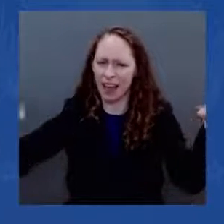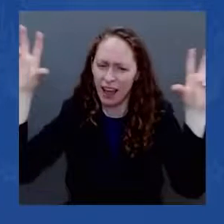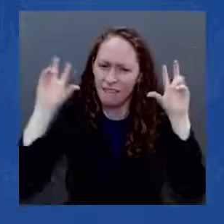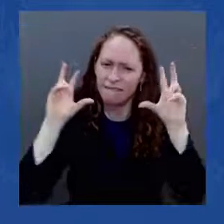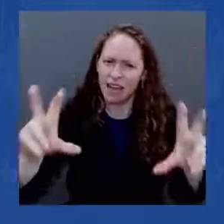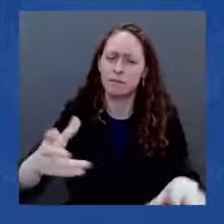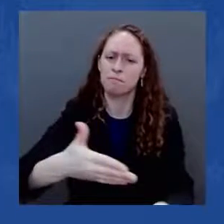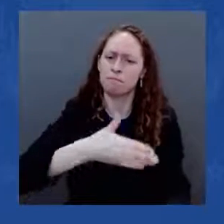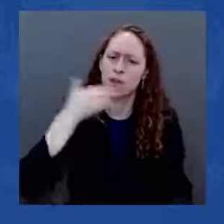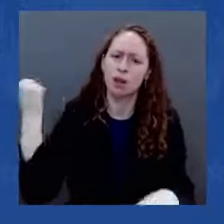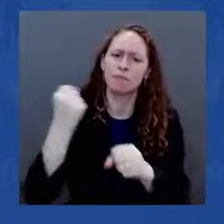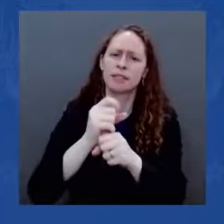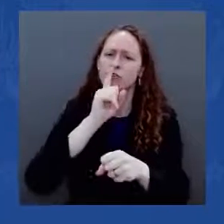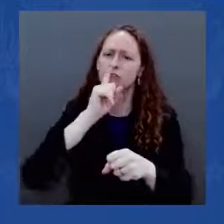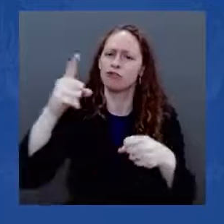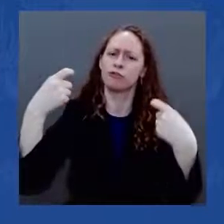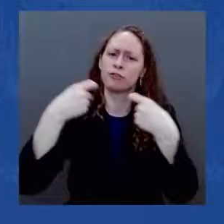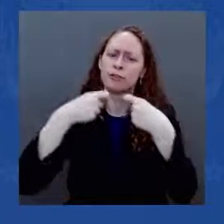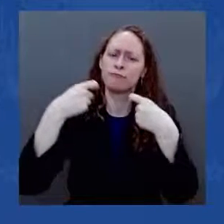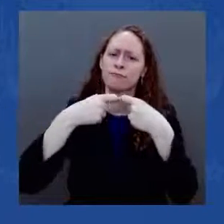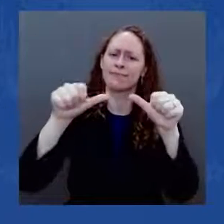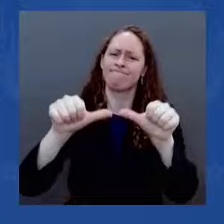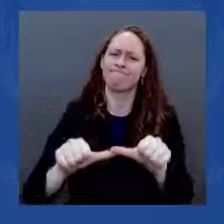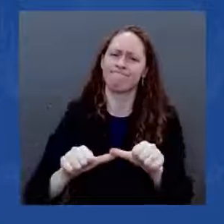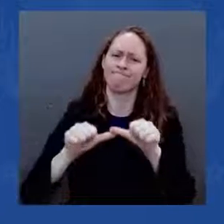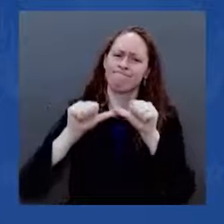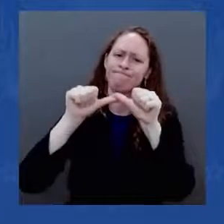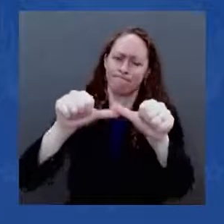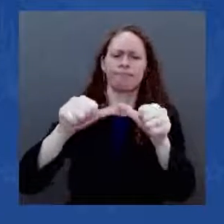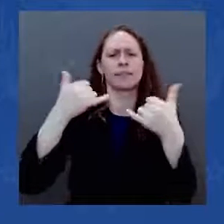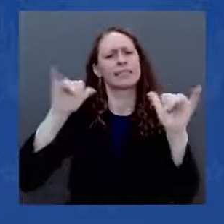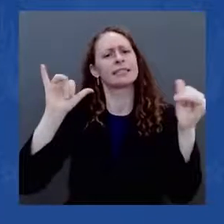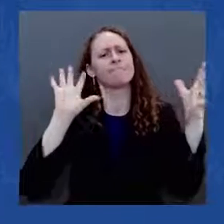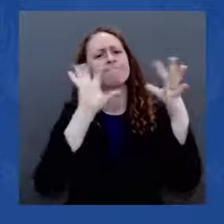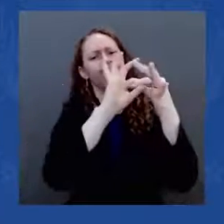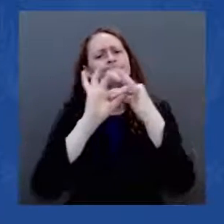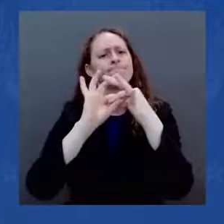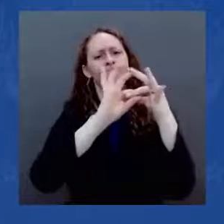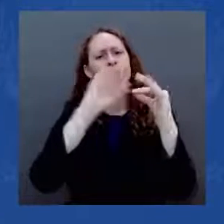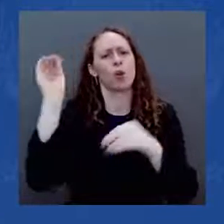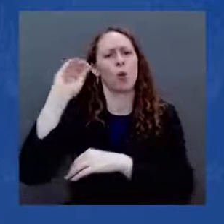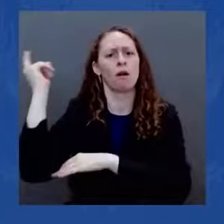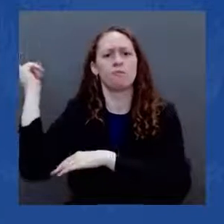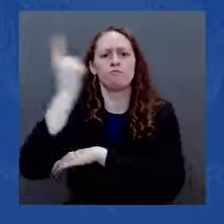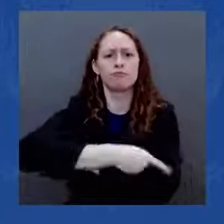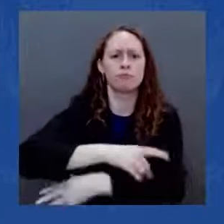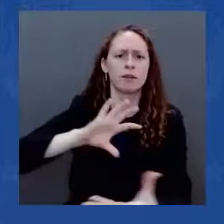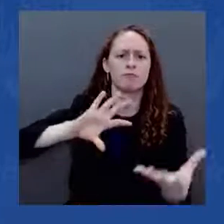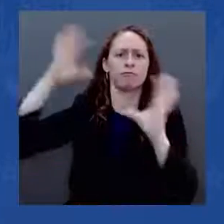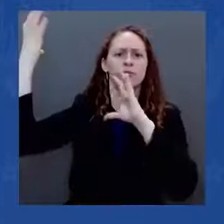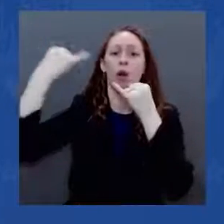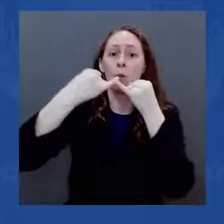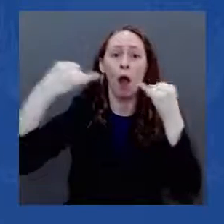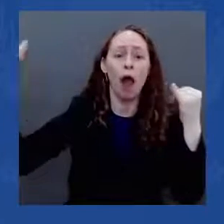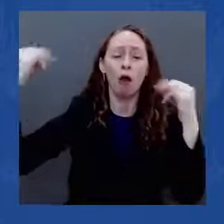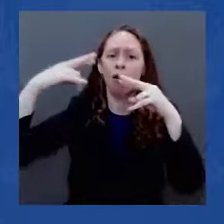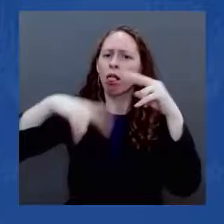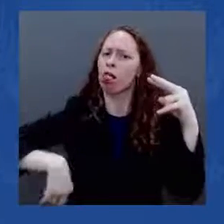And that's going to happen. It's going to make a big difference. I also want to be clear. We're in this to win.